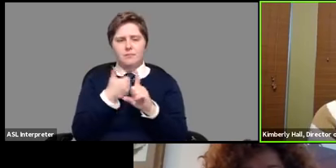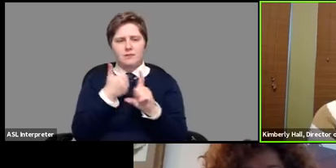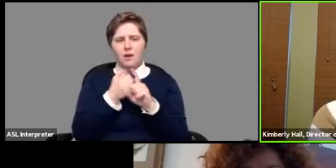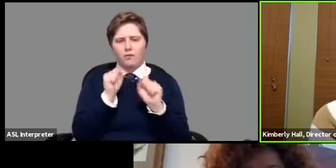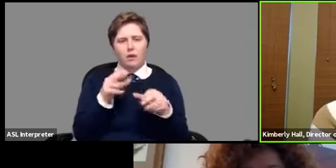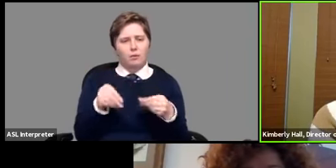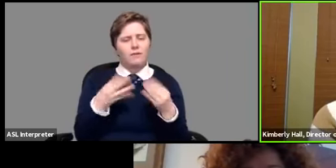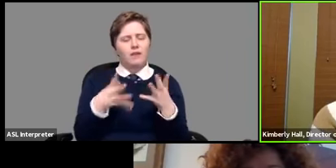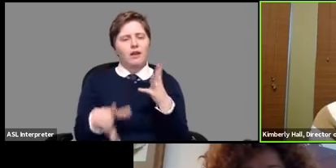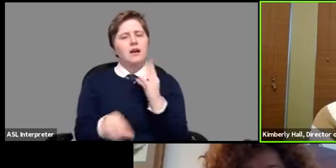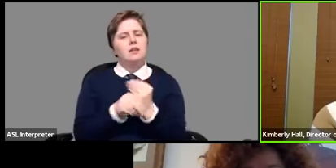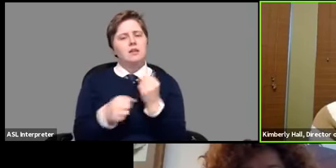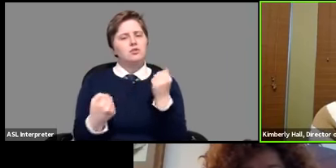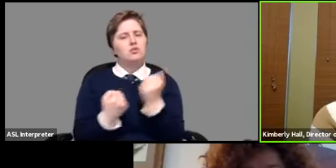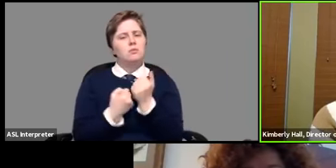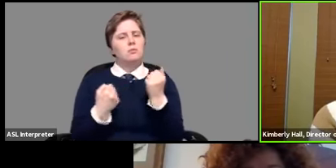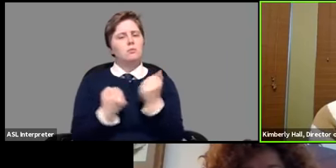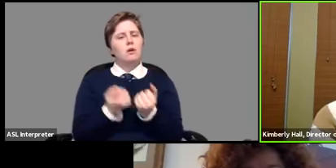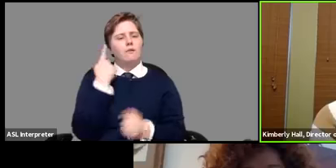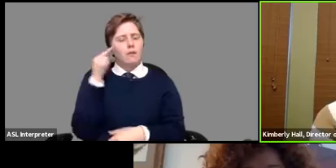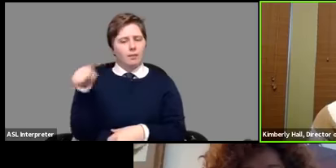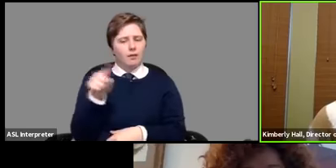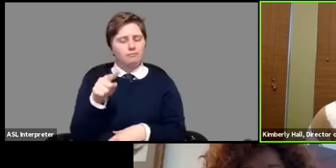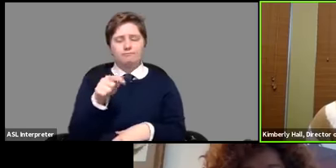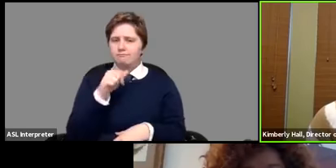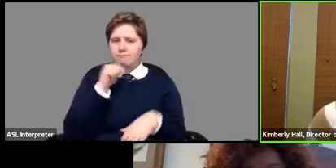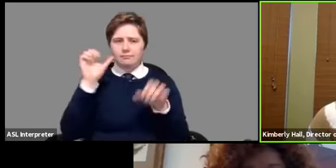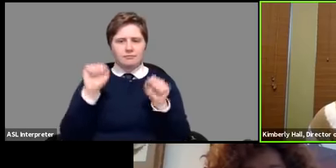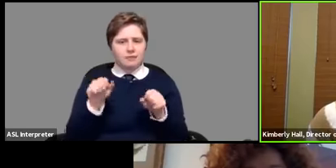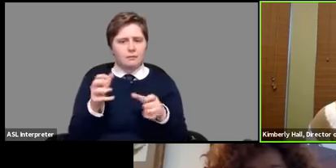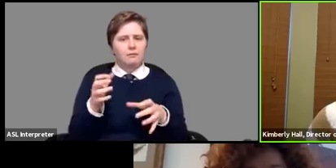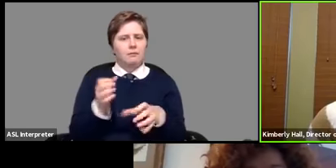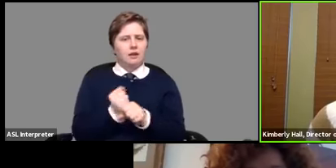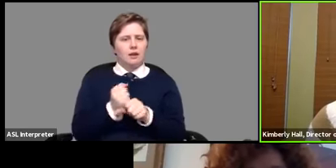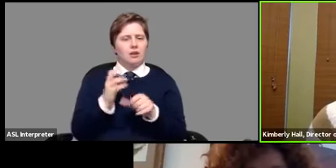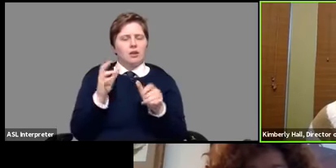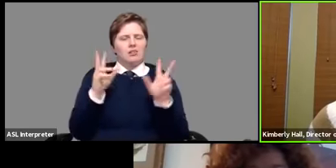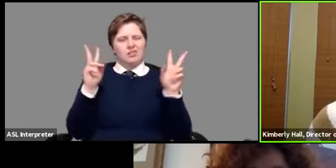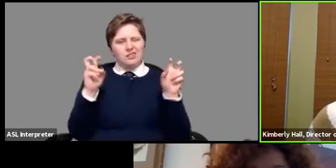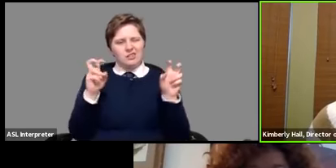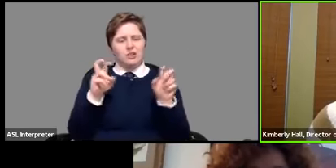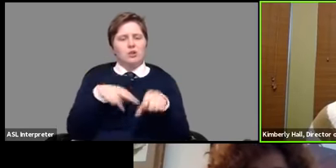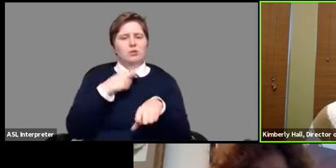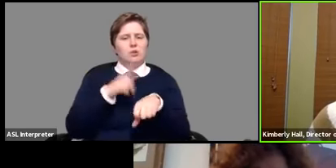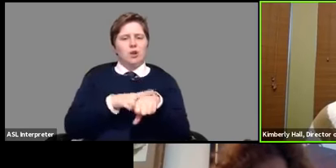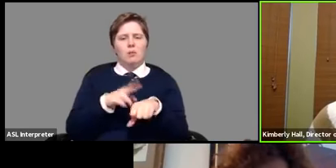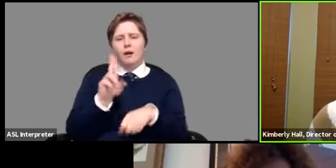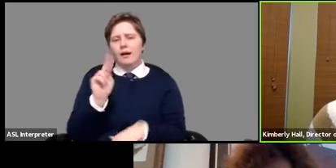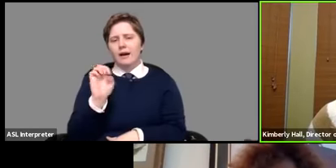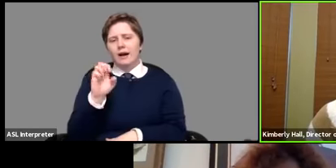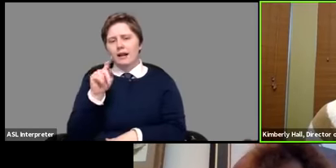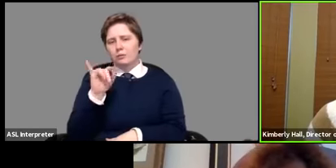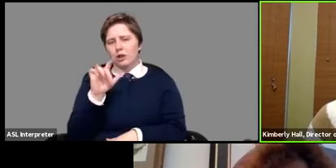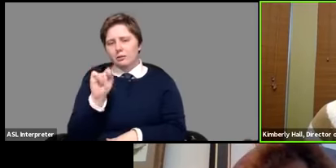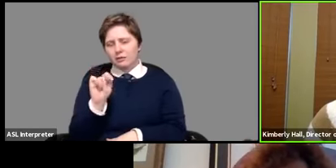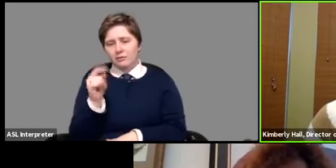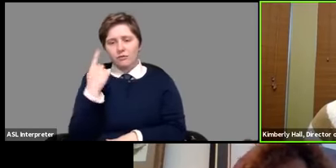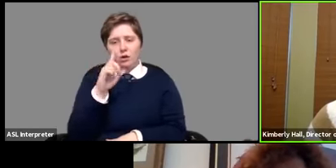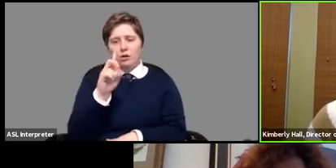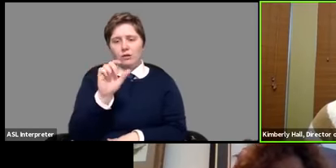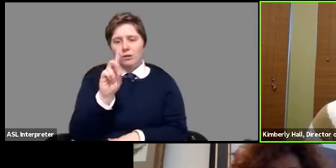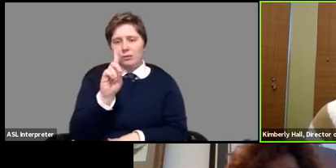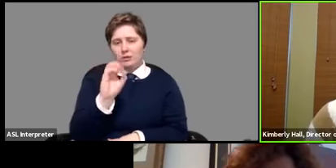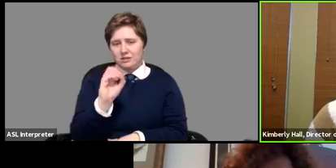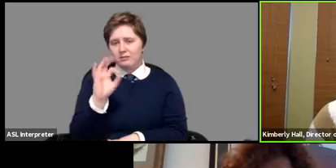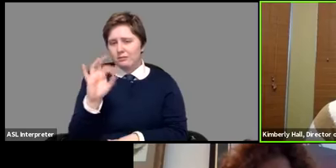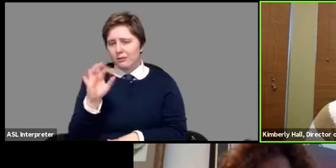additional supports for those who aren't eligible for regular unemployment so the 10 employees we are opening up a